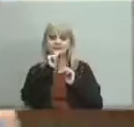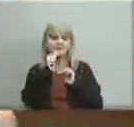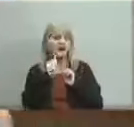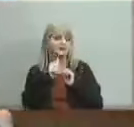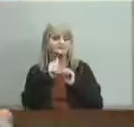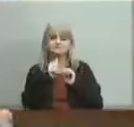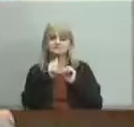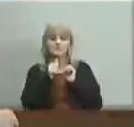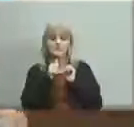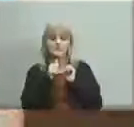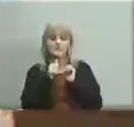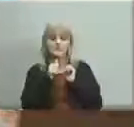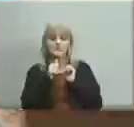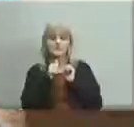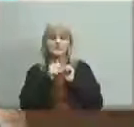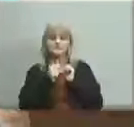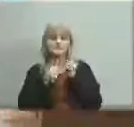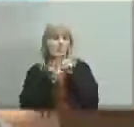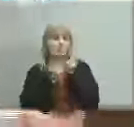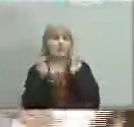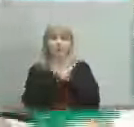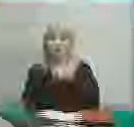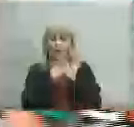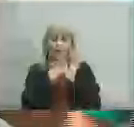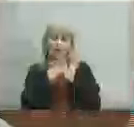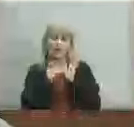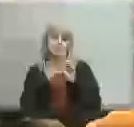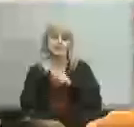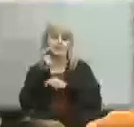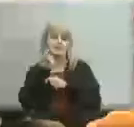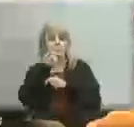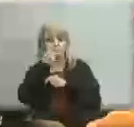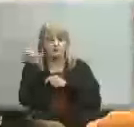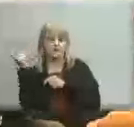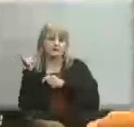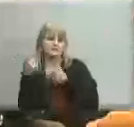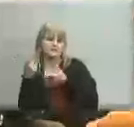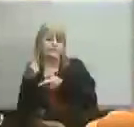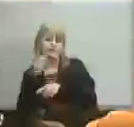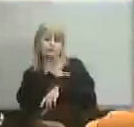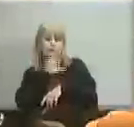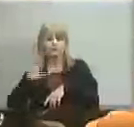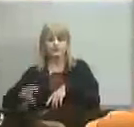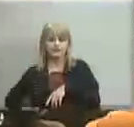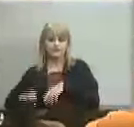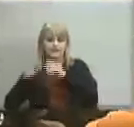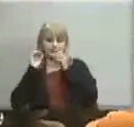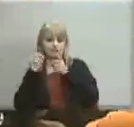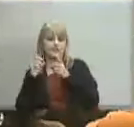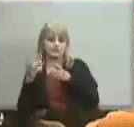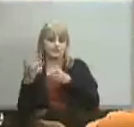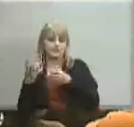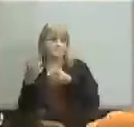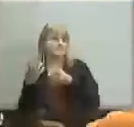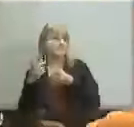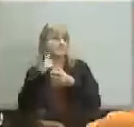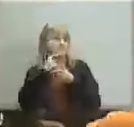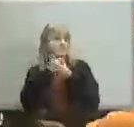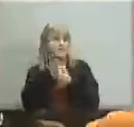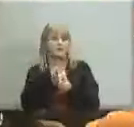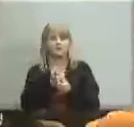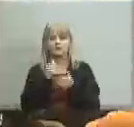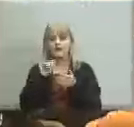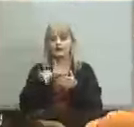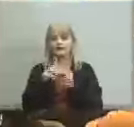public school education thank you for your time thank you and i'm going to pull down q2 the one that was just